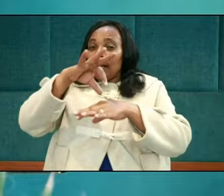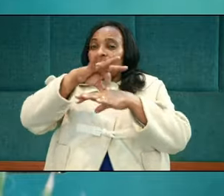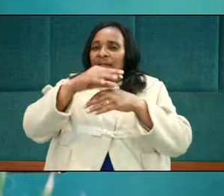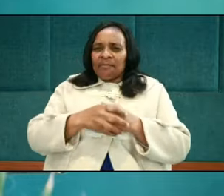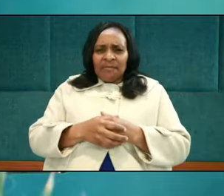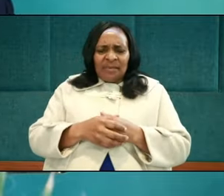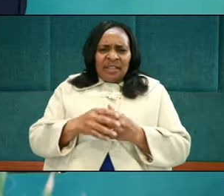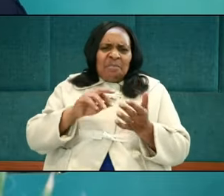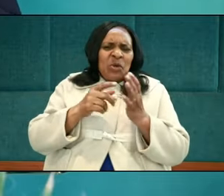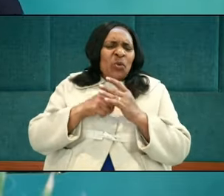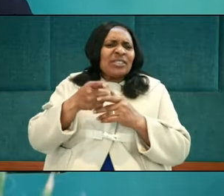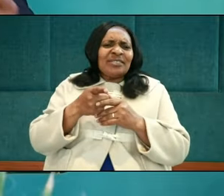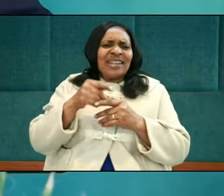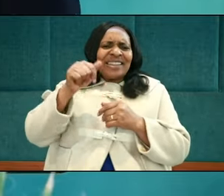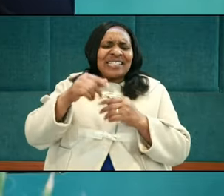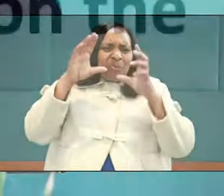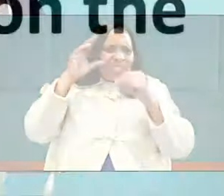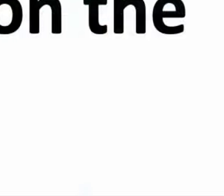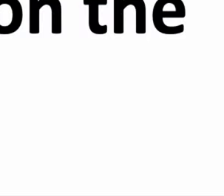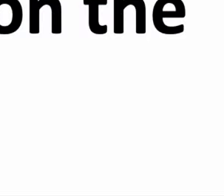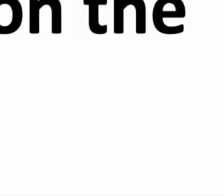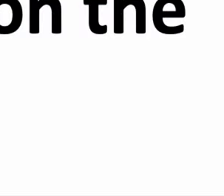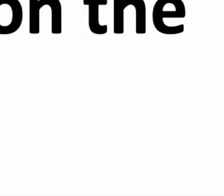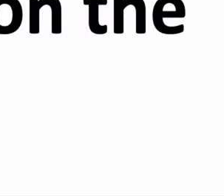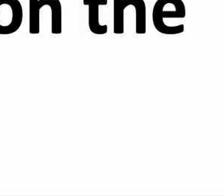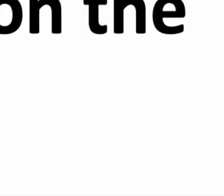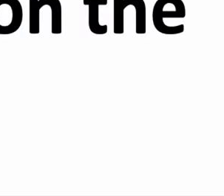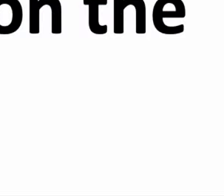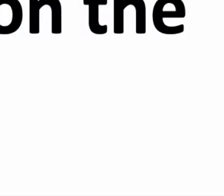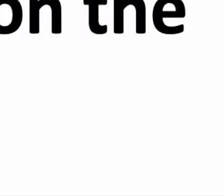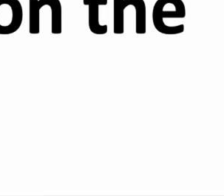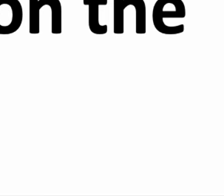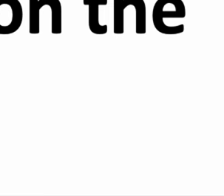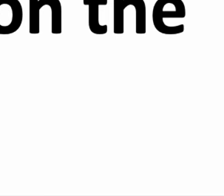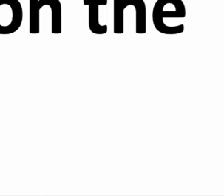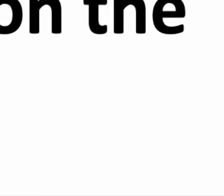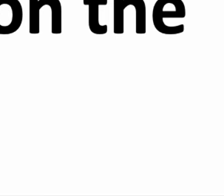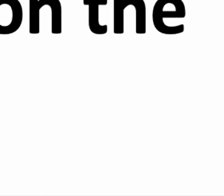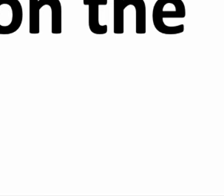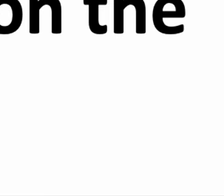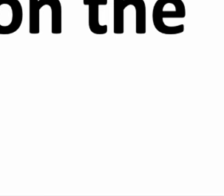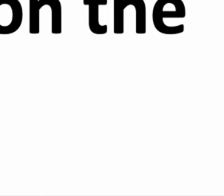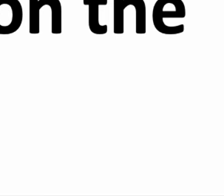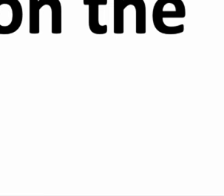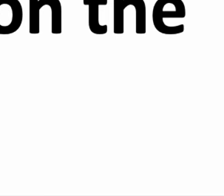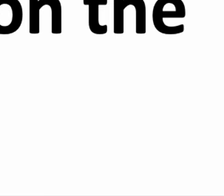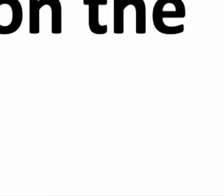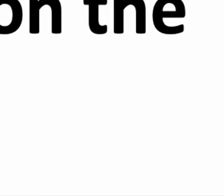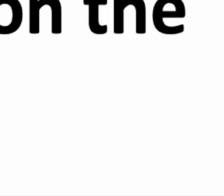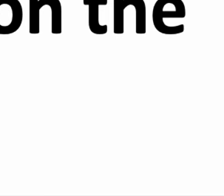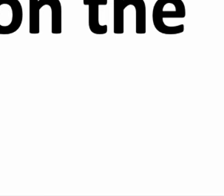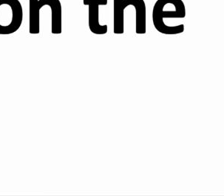See this description of Moses. He was very meek in spite of being a military personnel, a